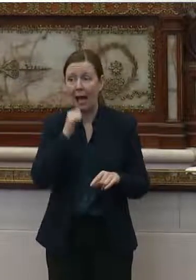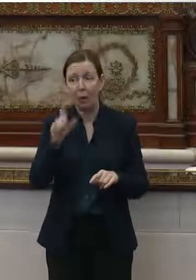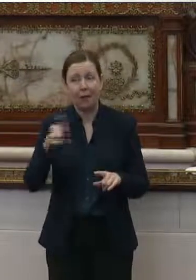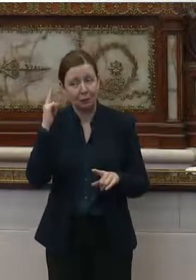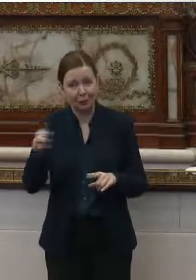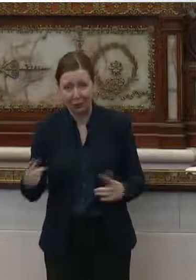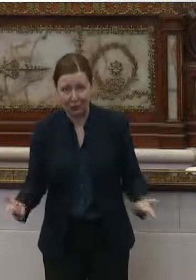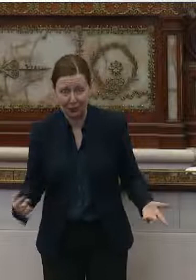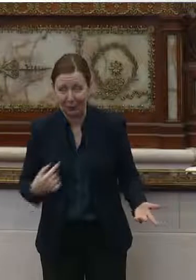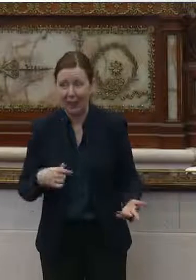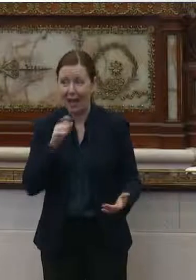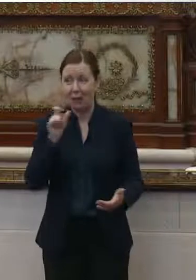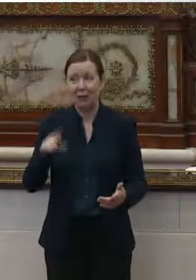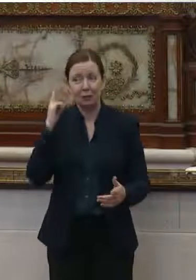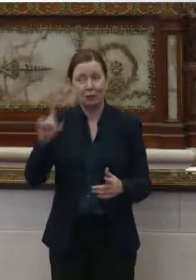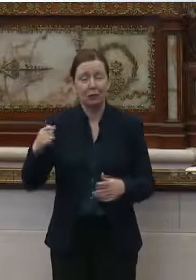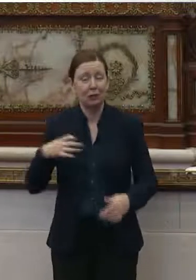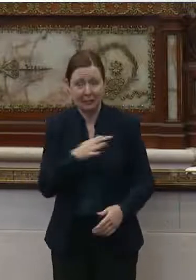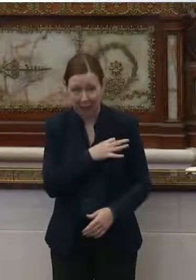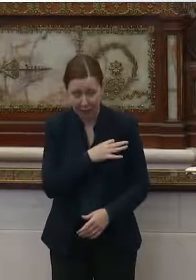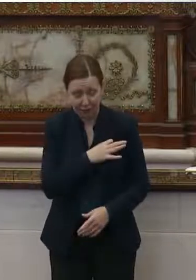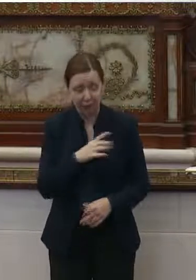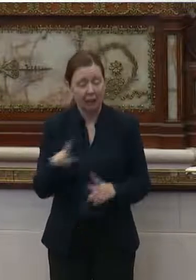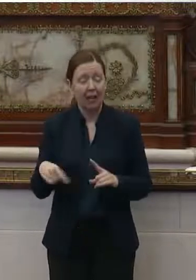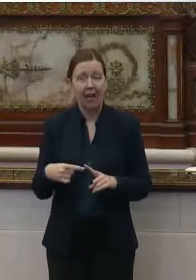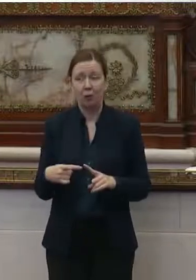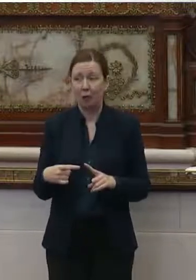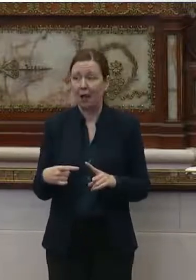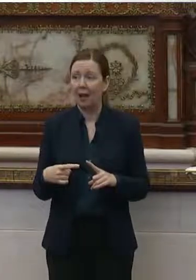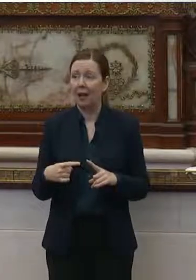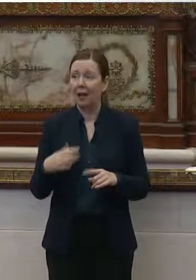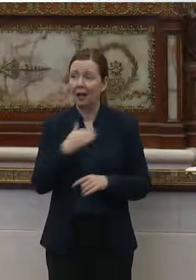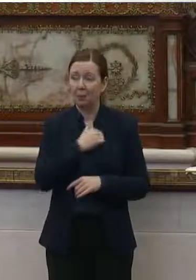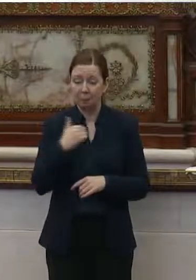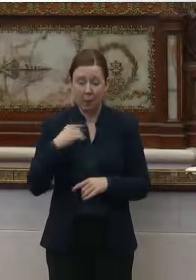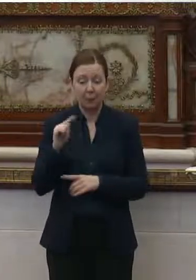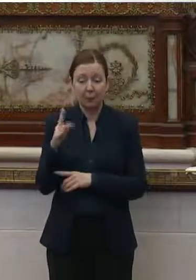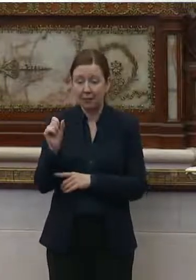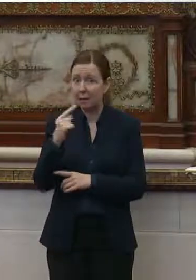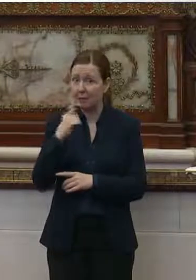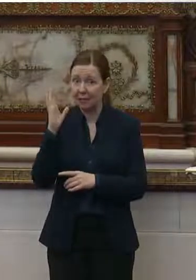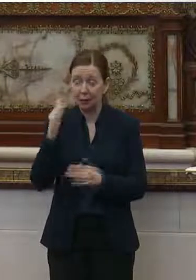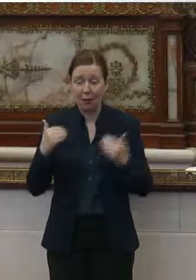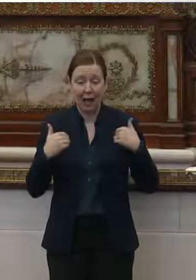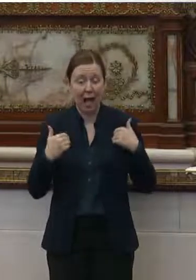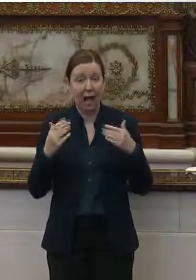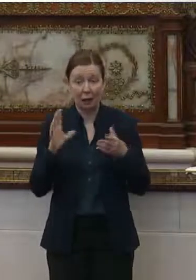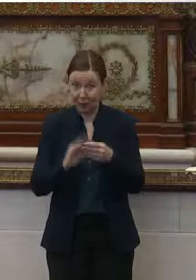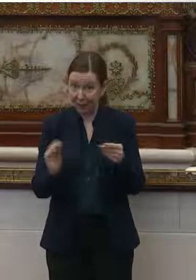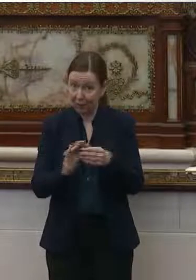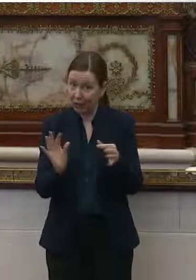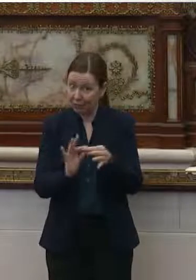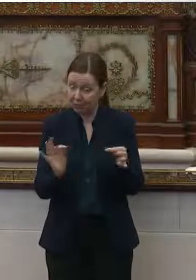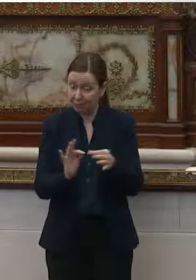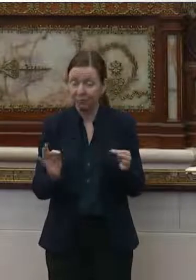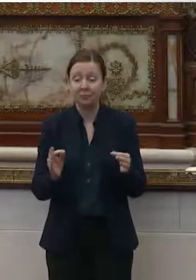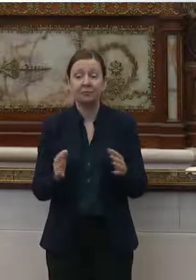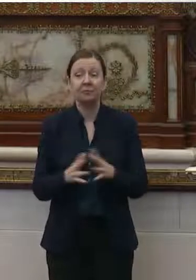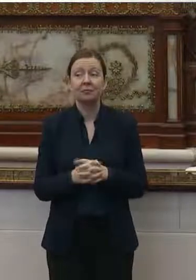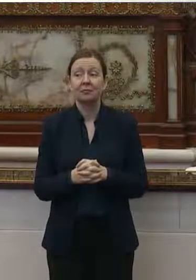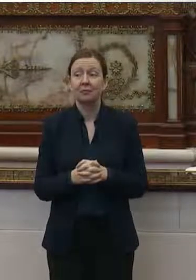And I don't have to be for your staff. And when, um, member Thomas said he was going to have this hearing and, um,